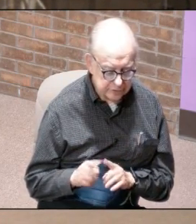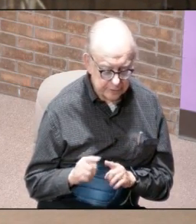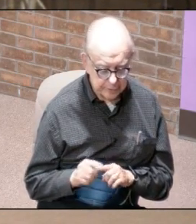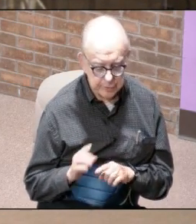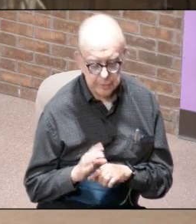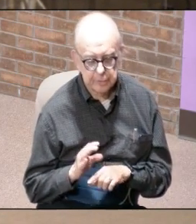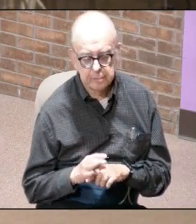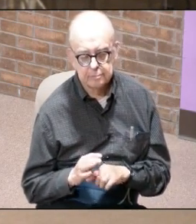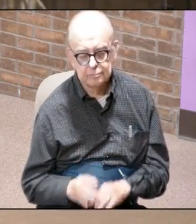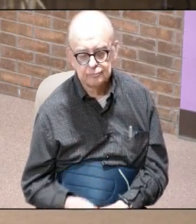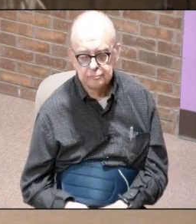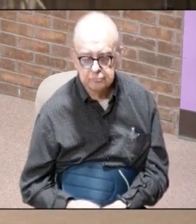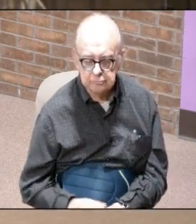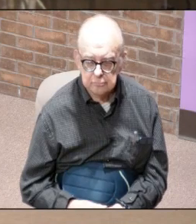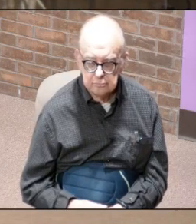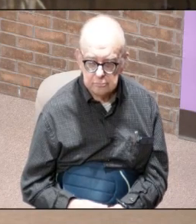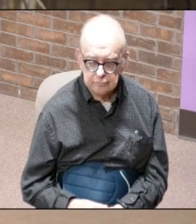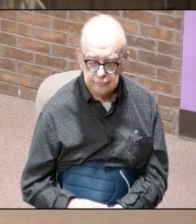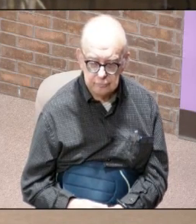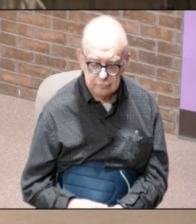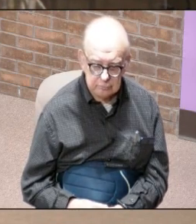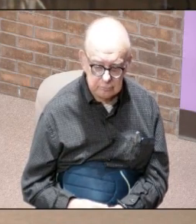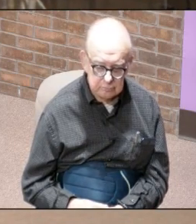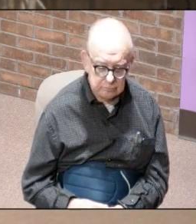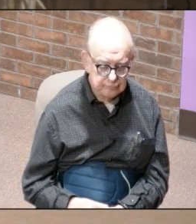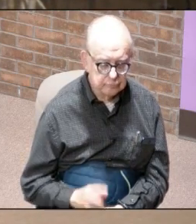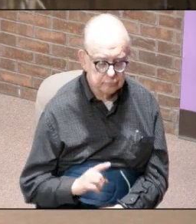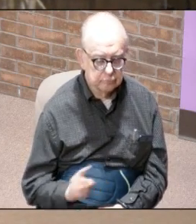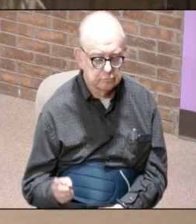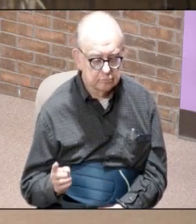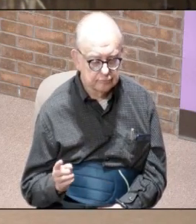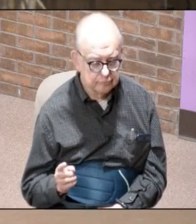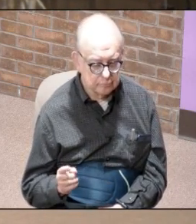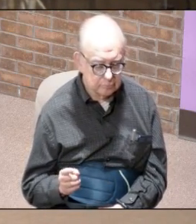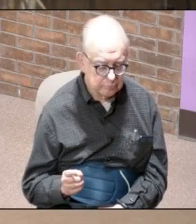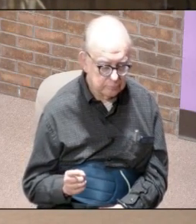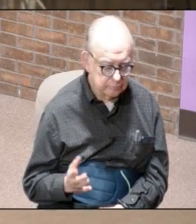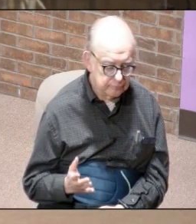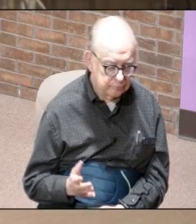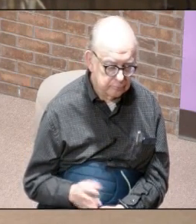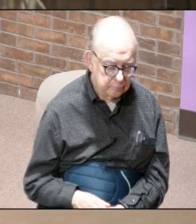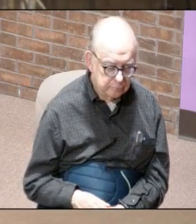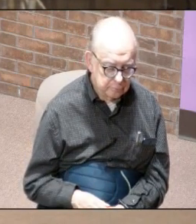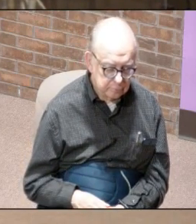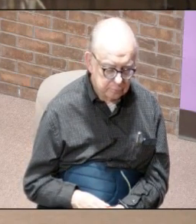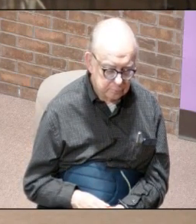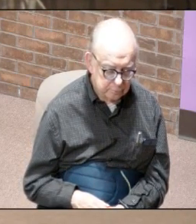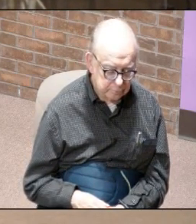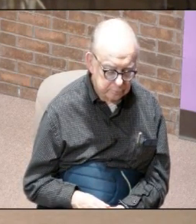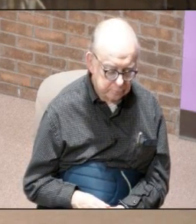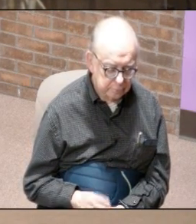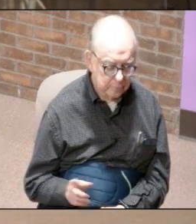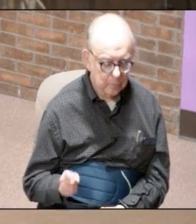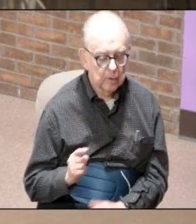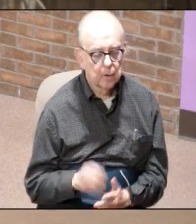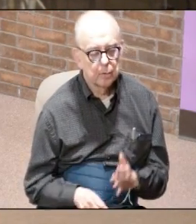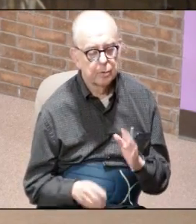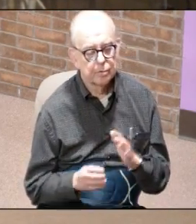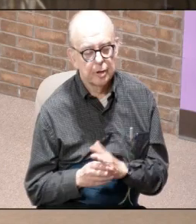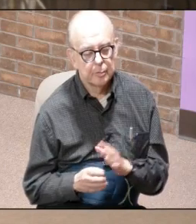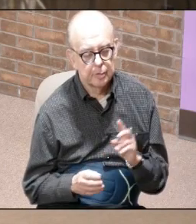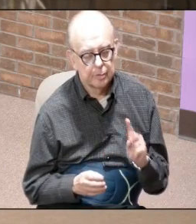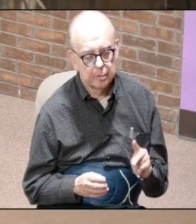Philadelphia Laodicea and those we'll catch when we go into chapters two and chapter three